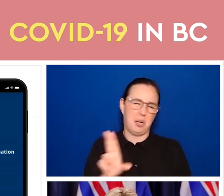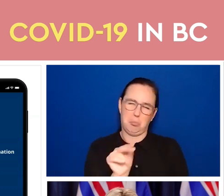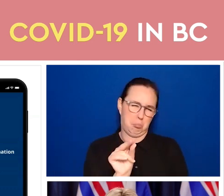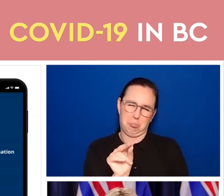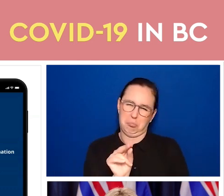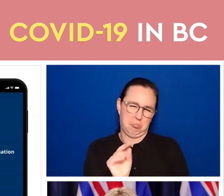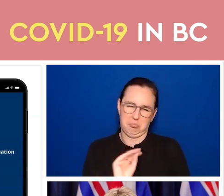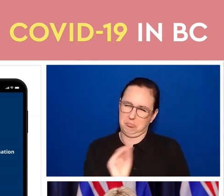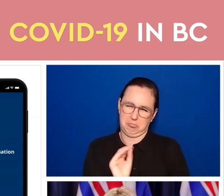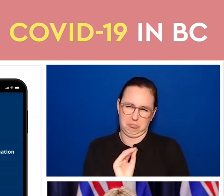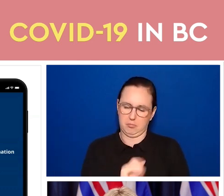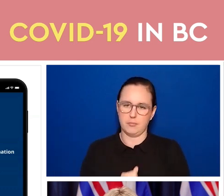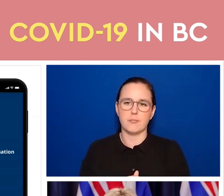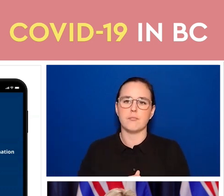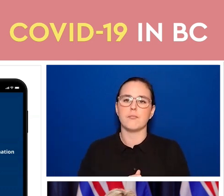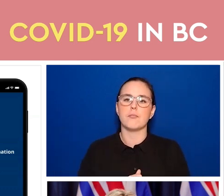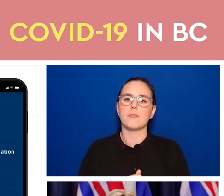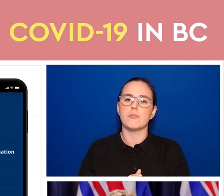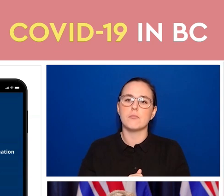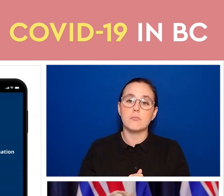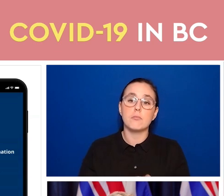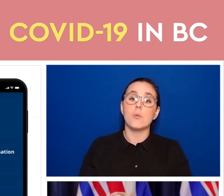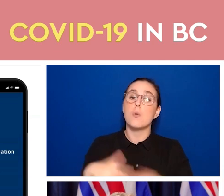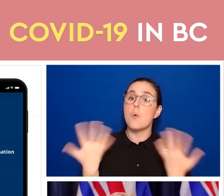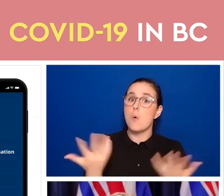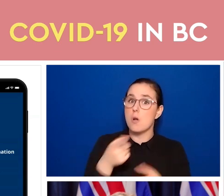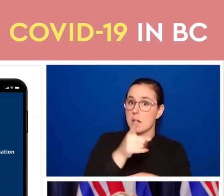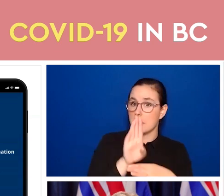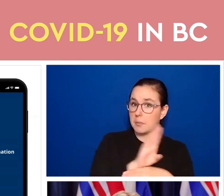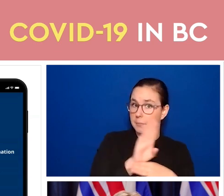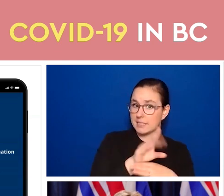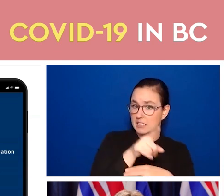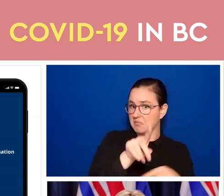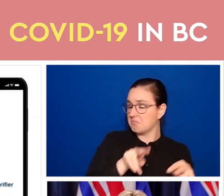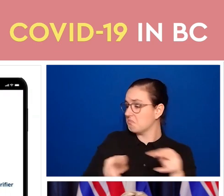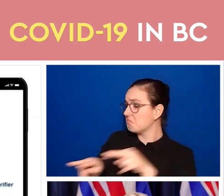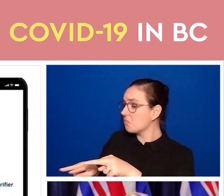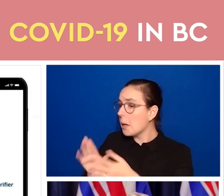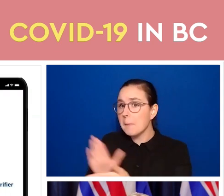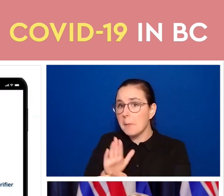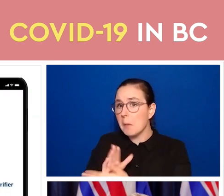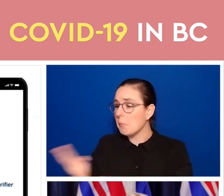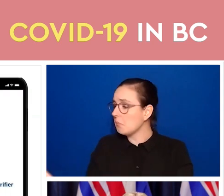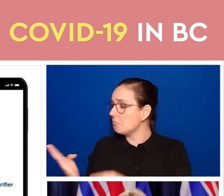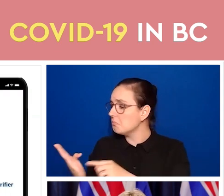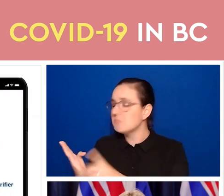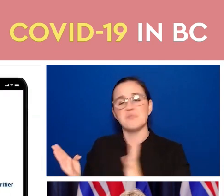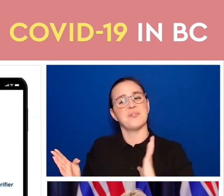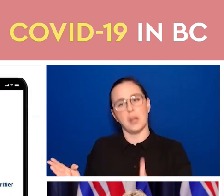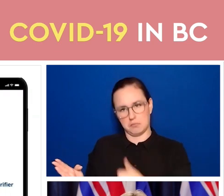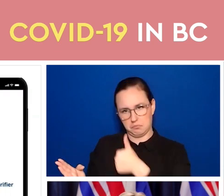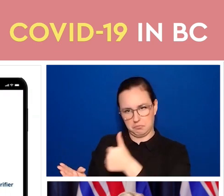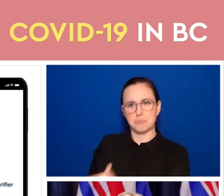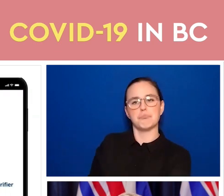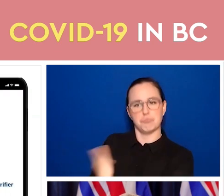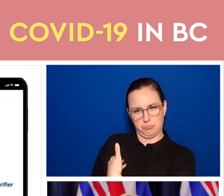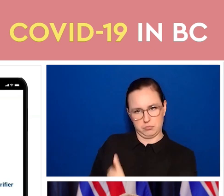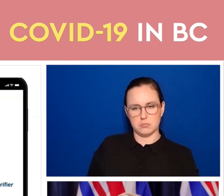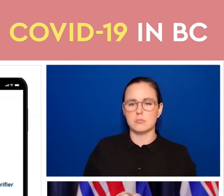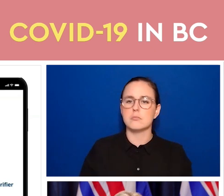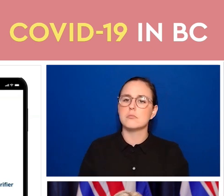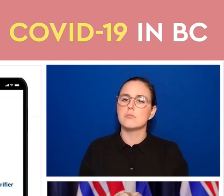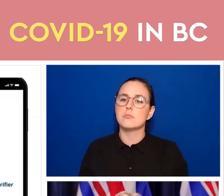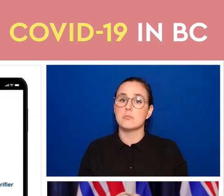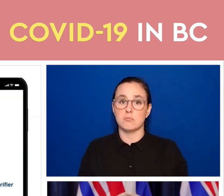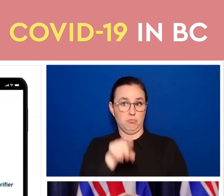what is on the paper copy. So, the BC vaccine card verifier app will be ready starting next